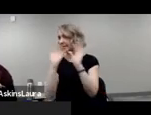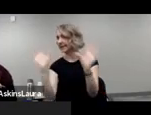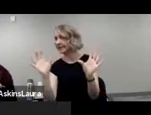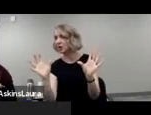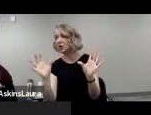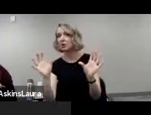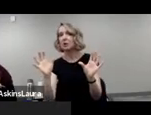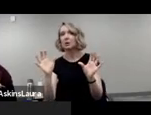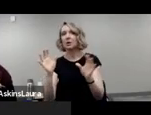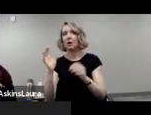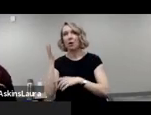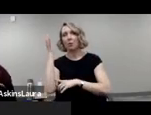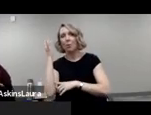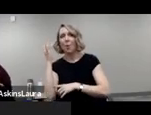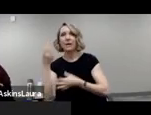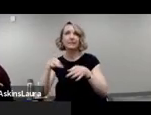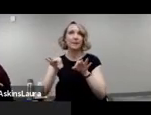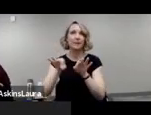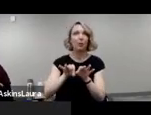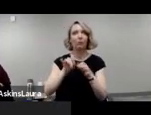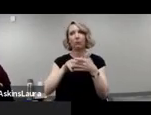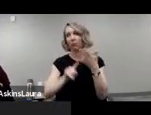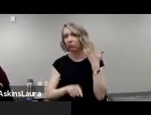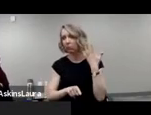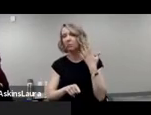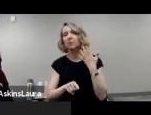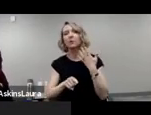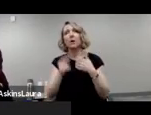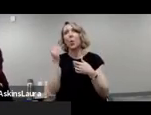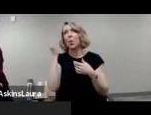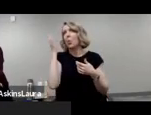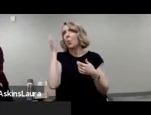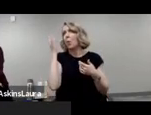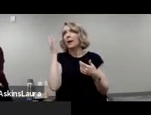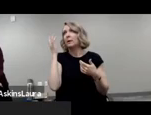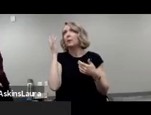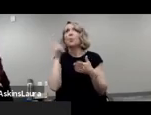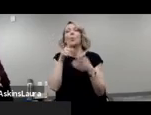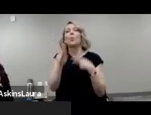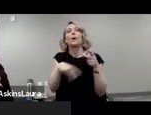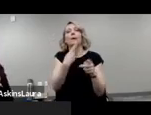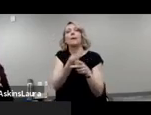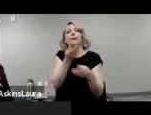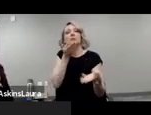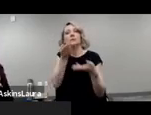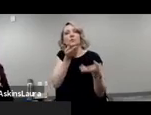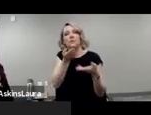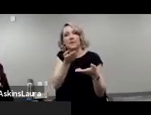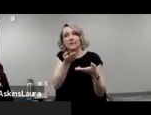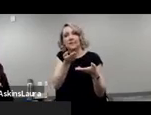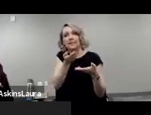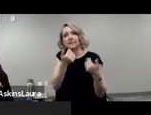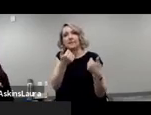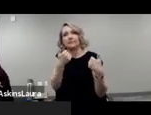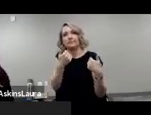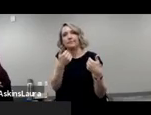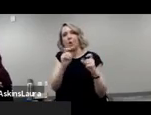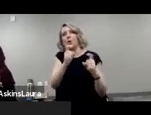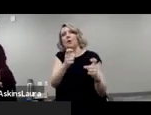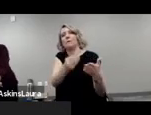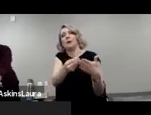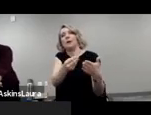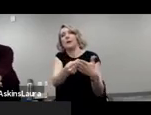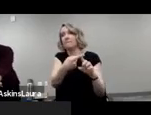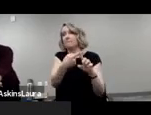on why the census is important, what kinds of services are funded by